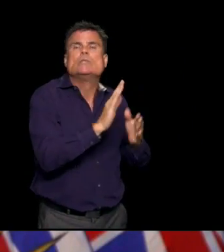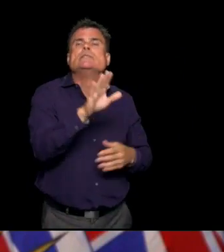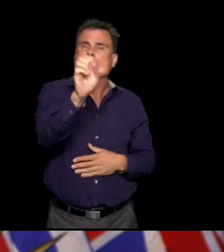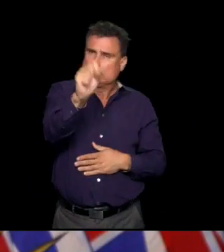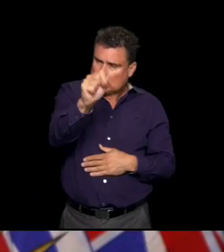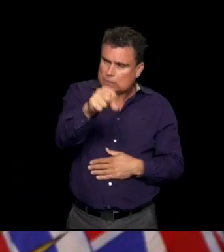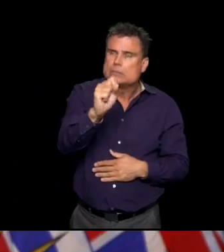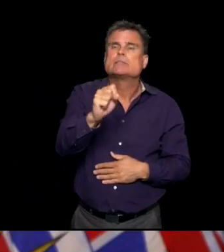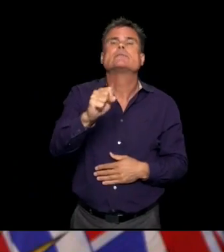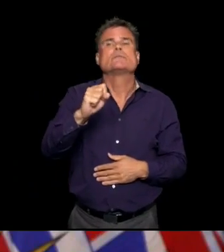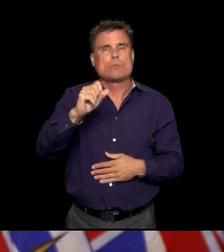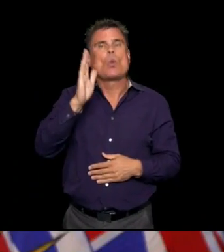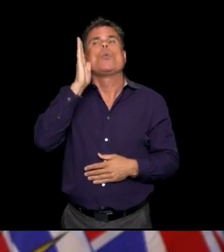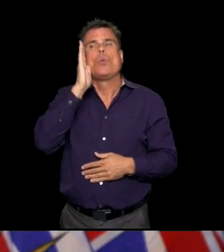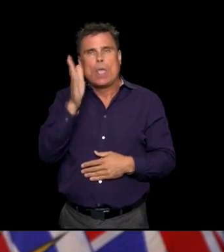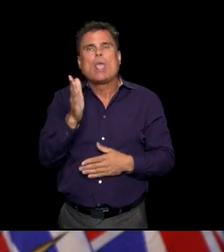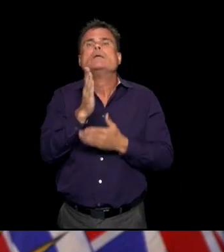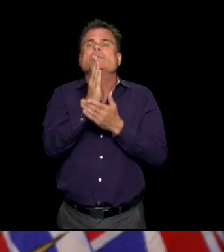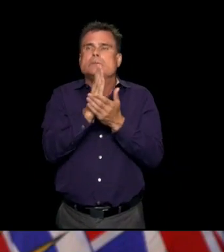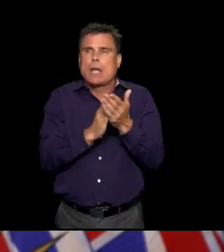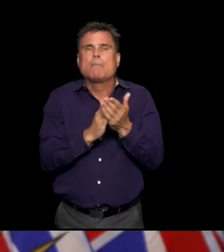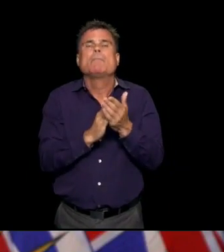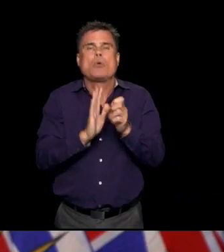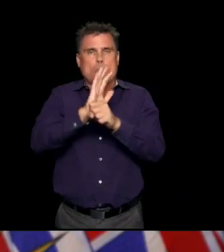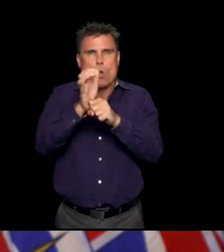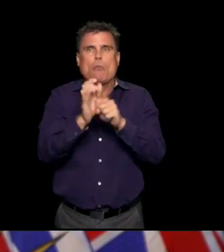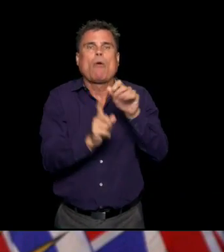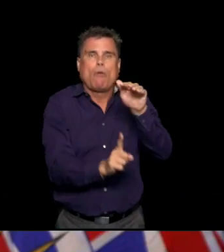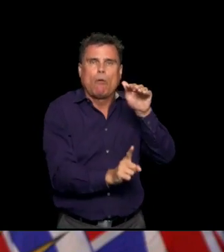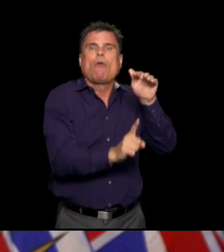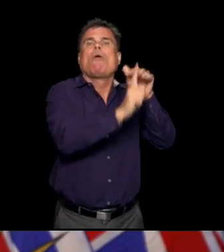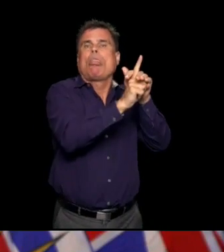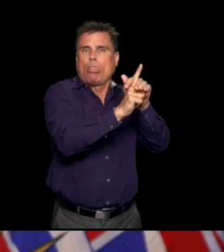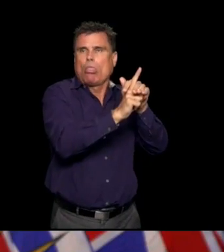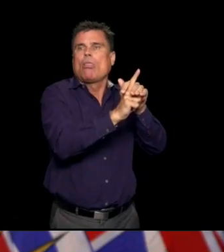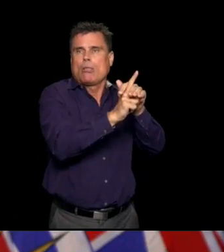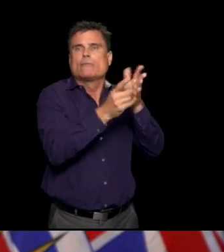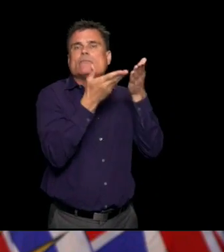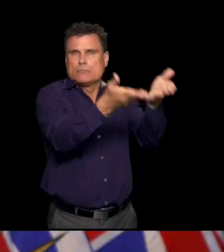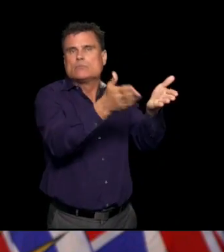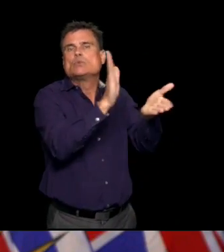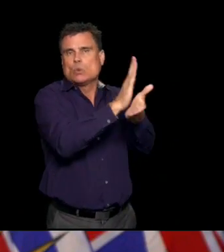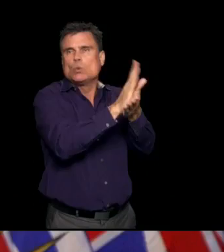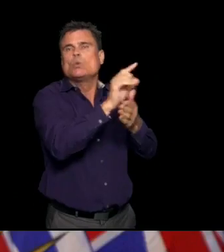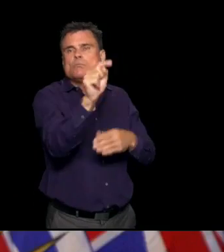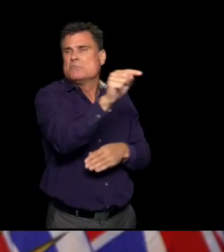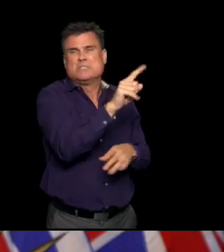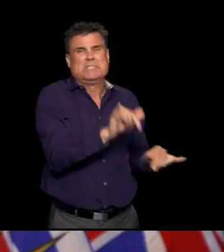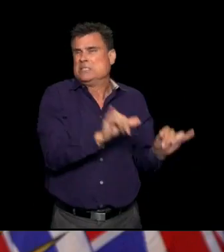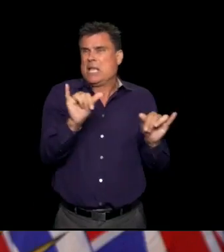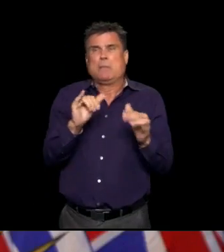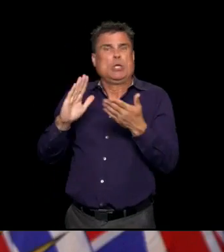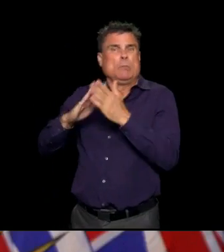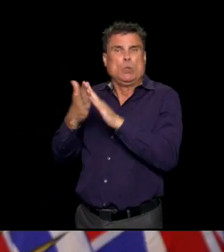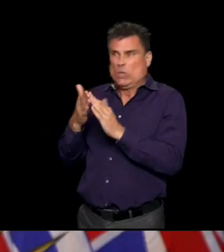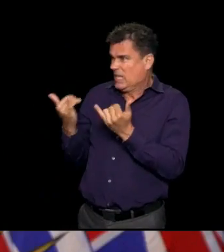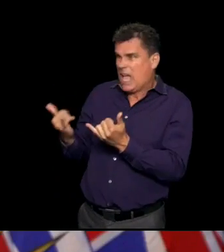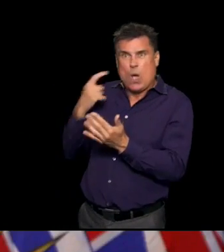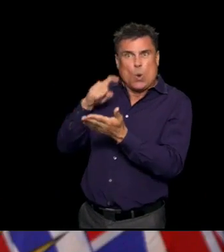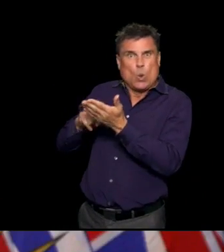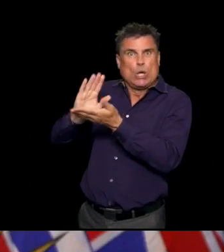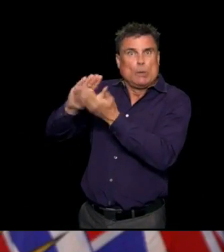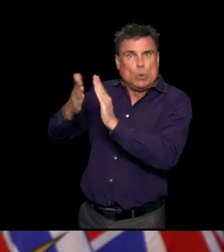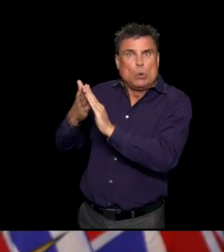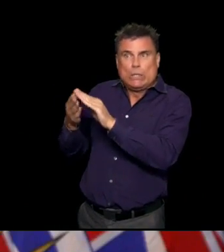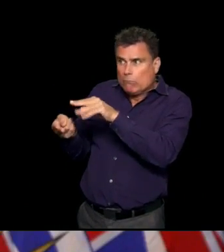you know, there's very likely there's going to be cases because we have a low level of transmission. So how do we make sure that we're doing everything we